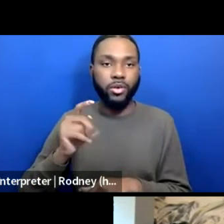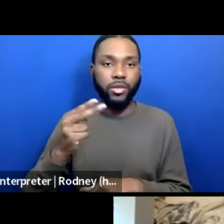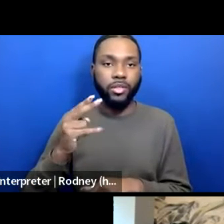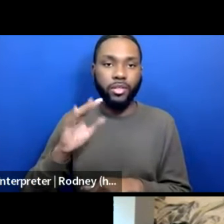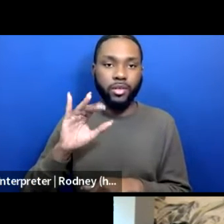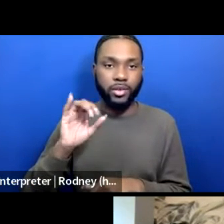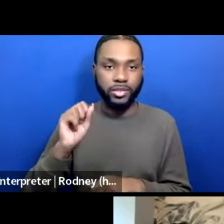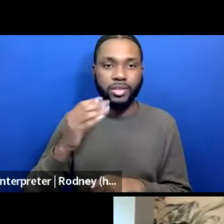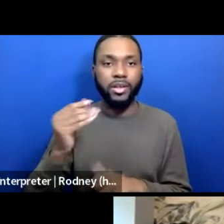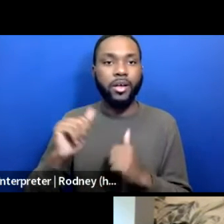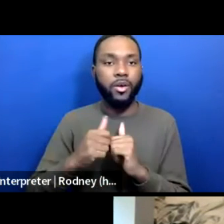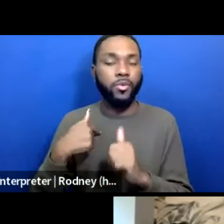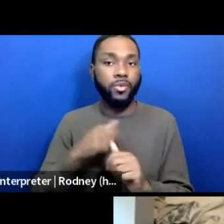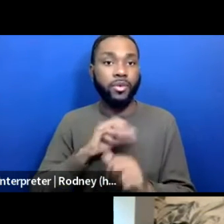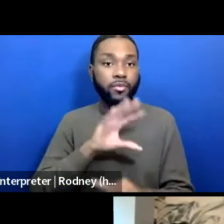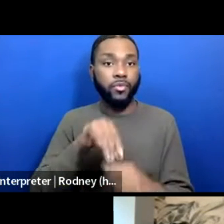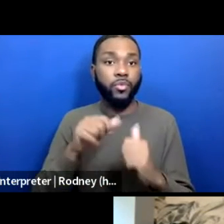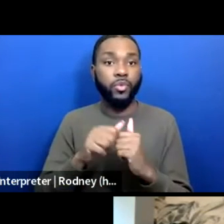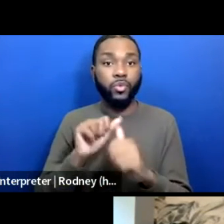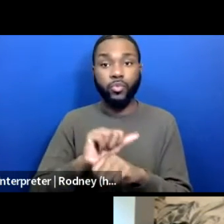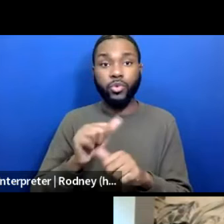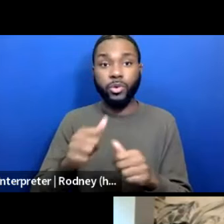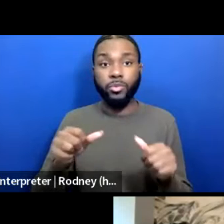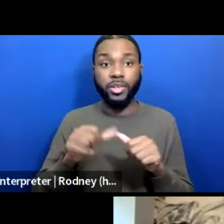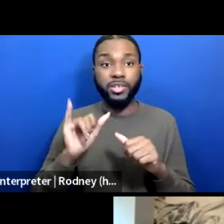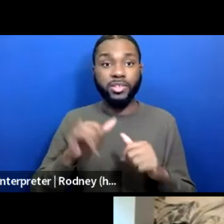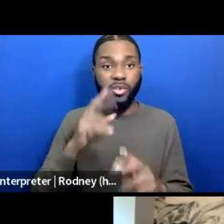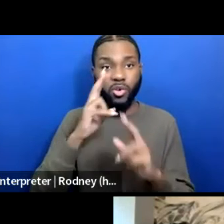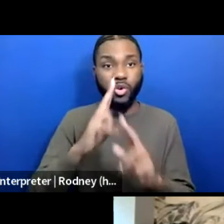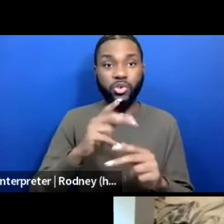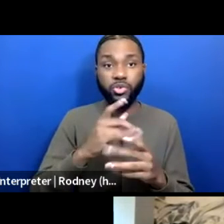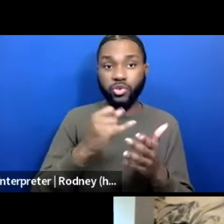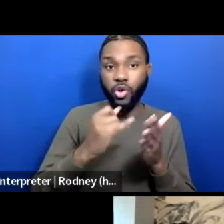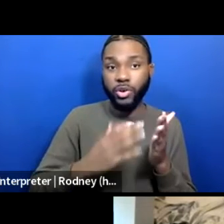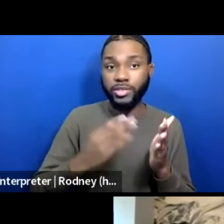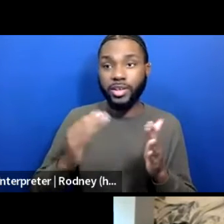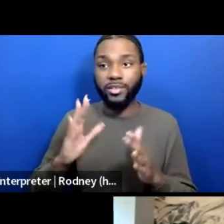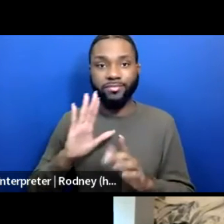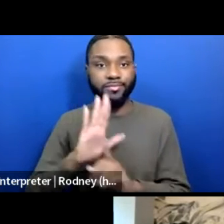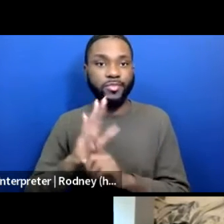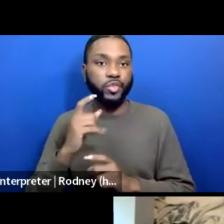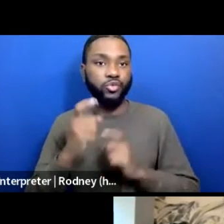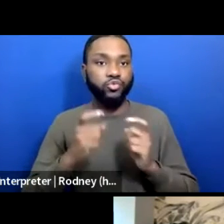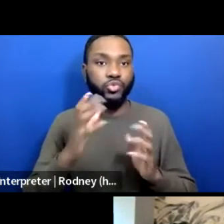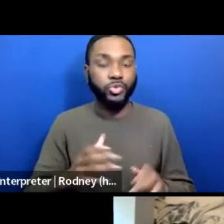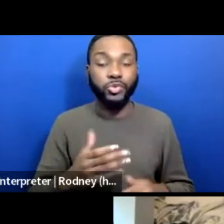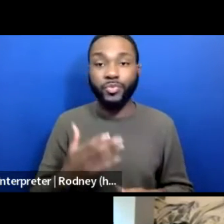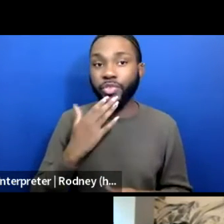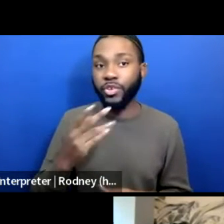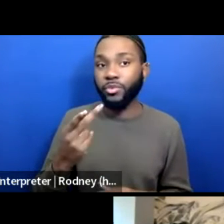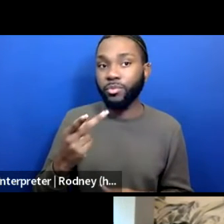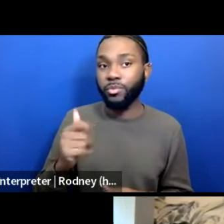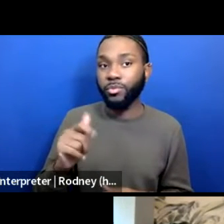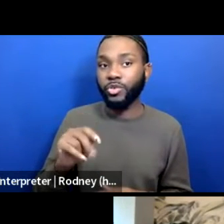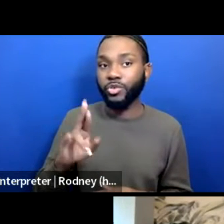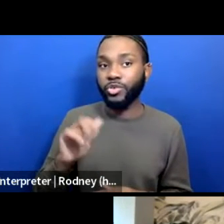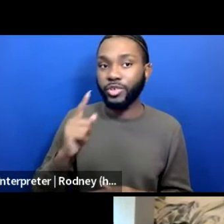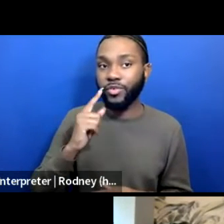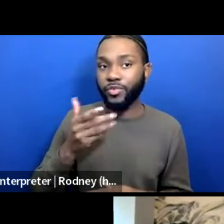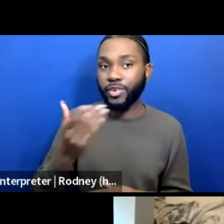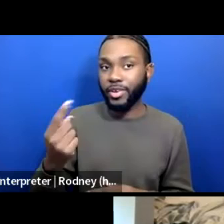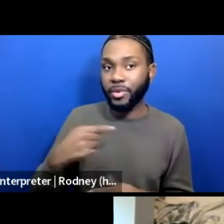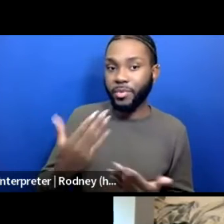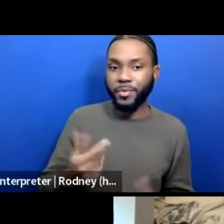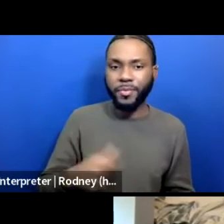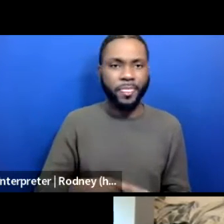engage in a workplace that honors its artists and contributors. So, Patricia, thank you so much for being here. Thank you for having me, and thank you for the work